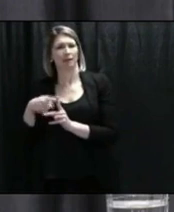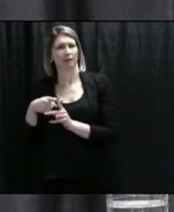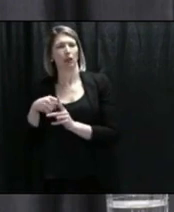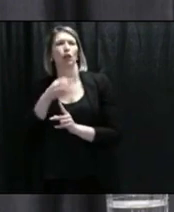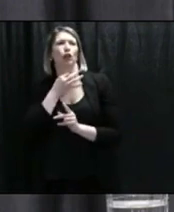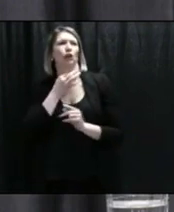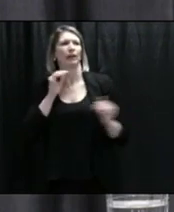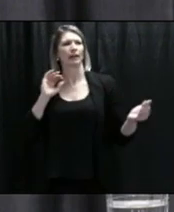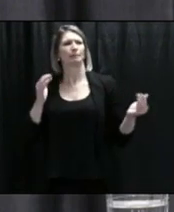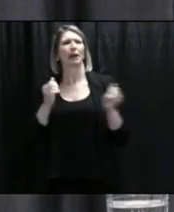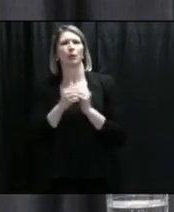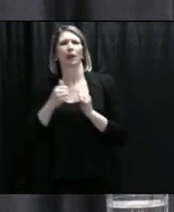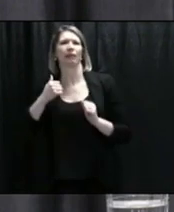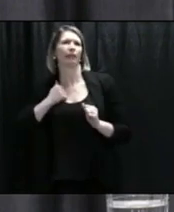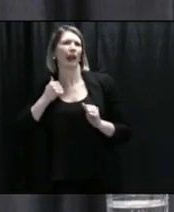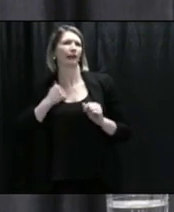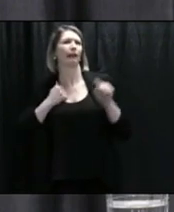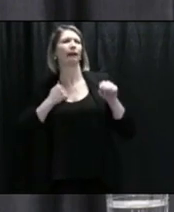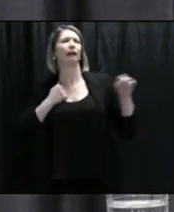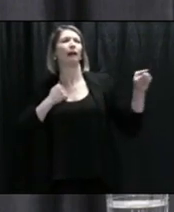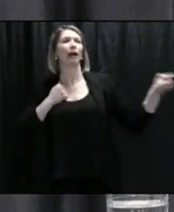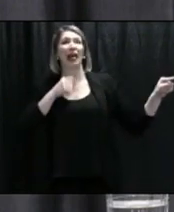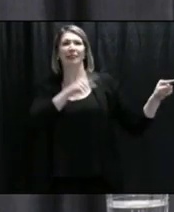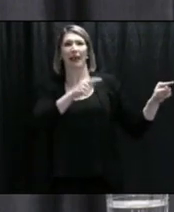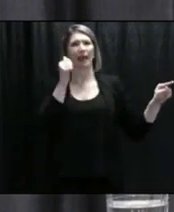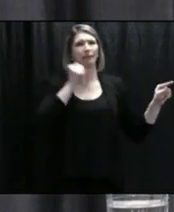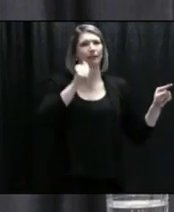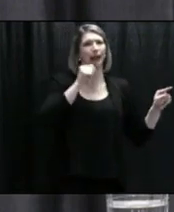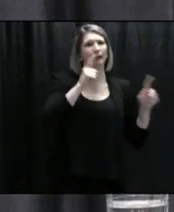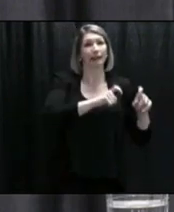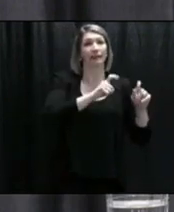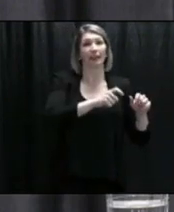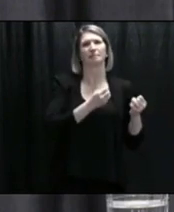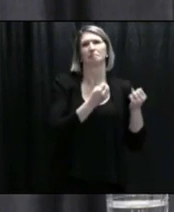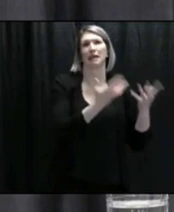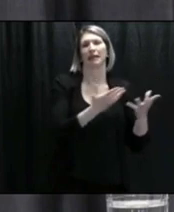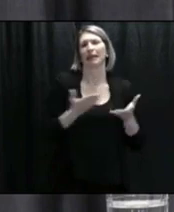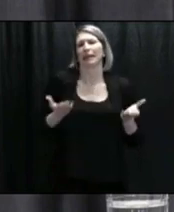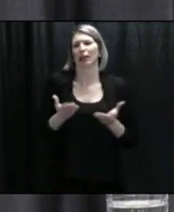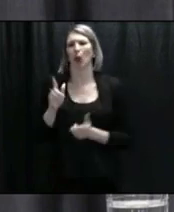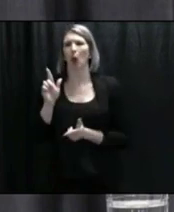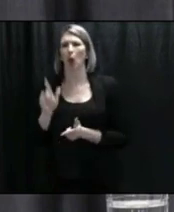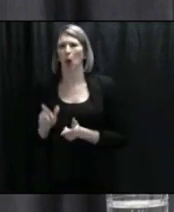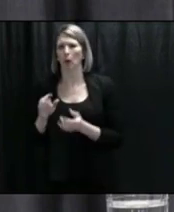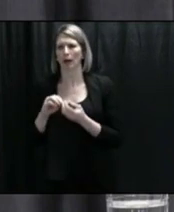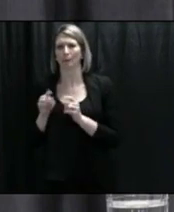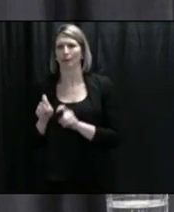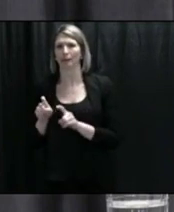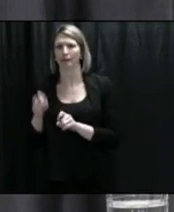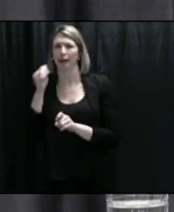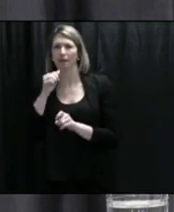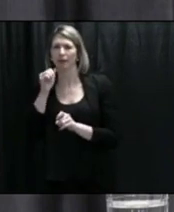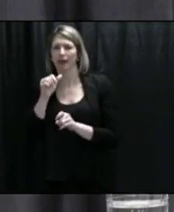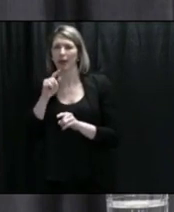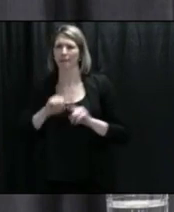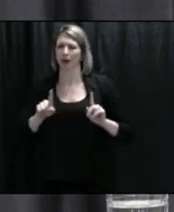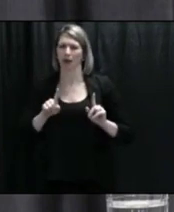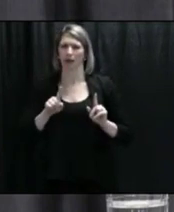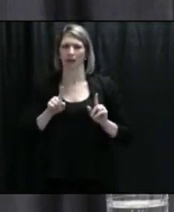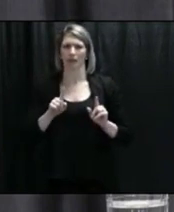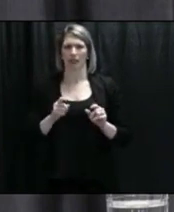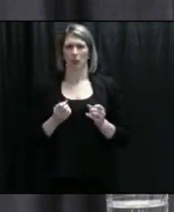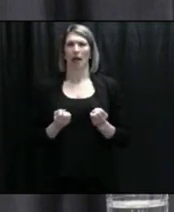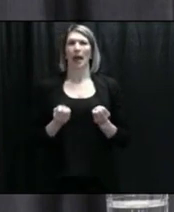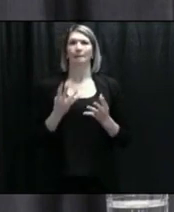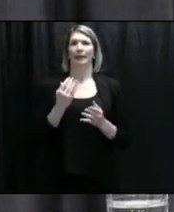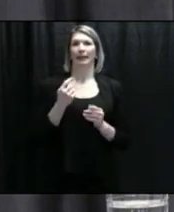I'm just wondering if there's any intention of expanding the testing at all. The testing is based on public health recommendations. The fact